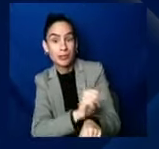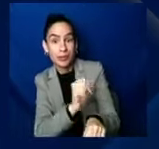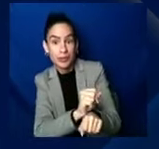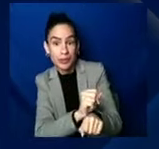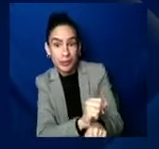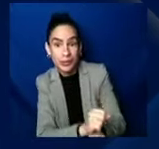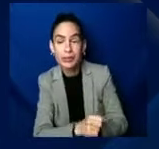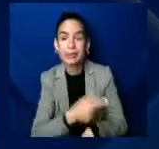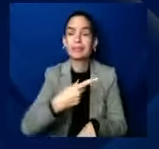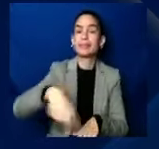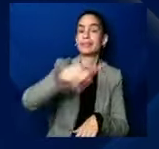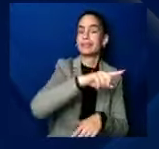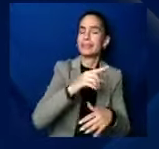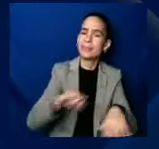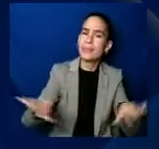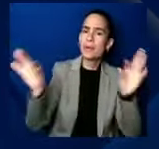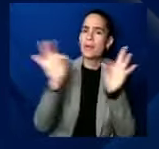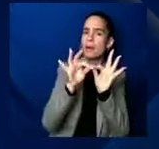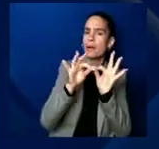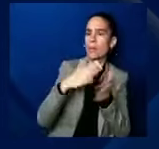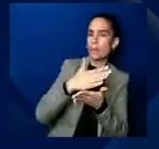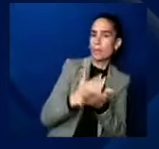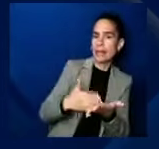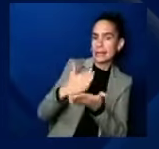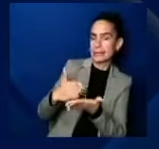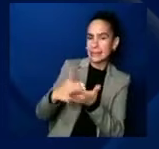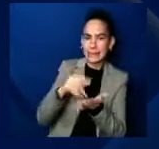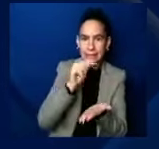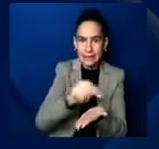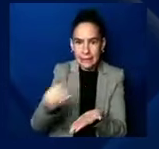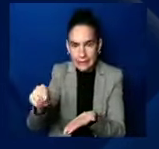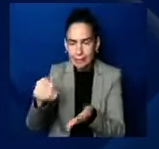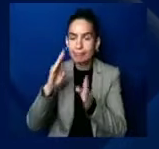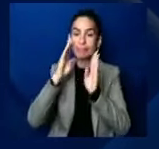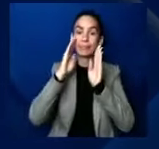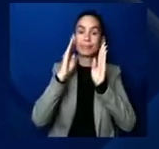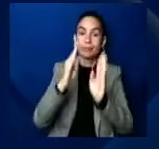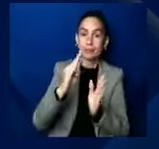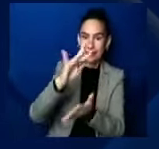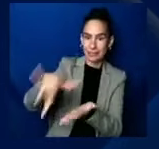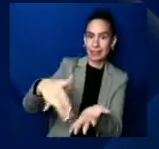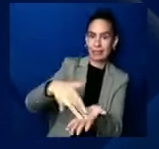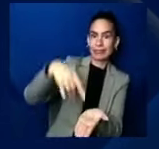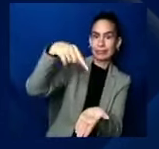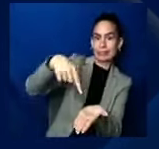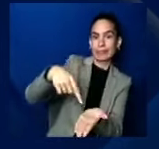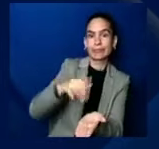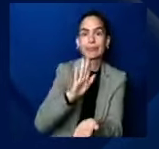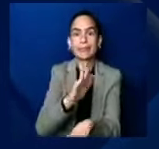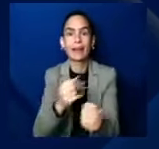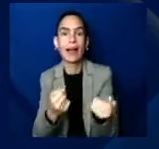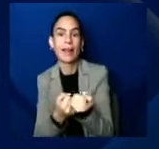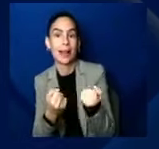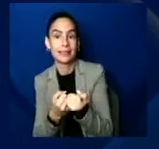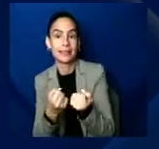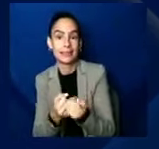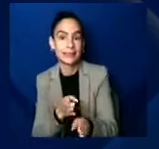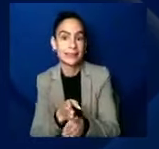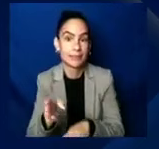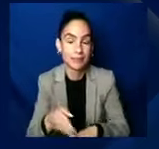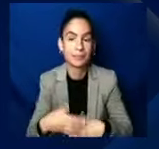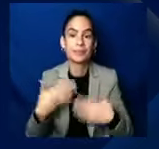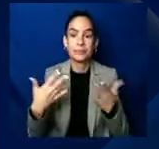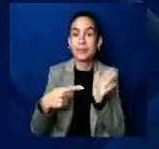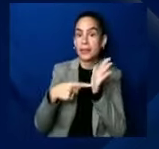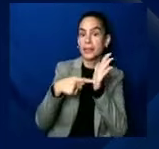pieces that are really, have been at the center of your advocacy, including, uh, the Kira Johnson Act. And I was wondering if you